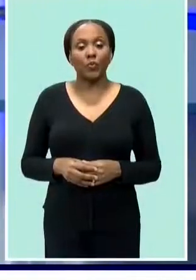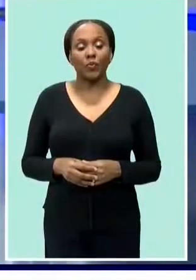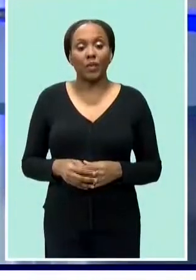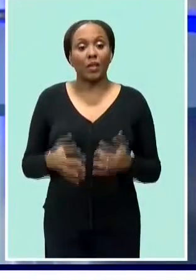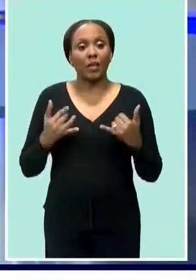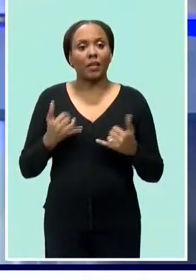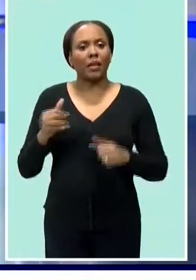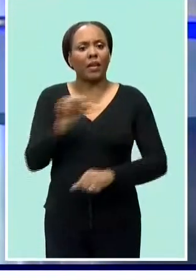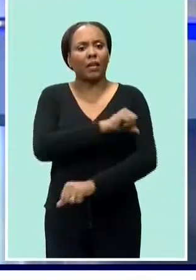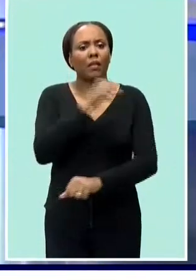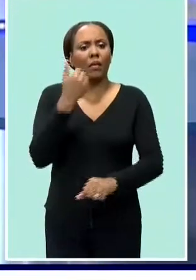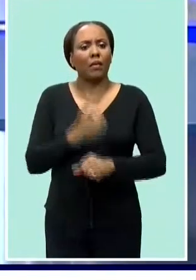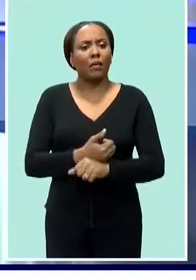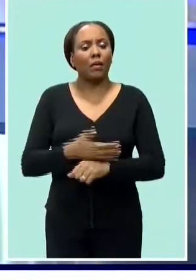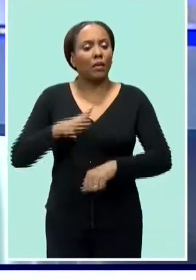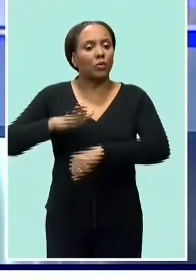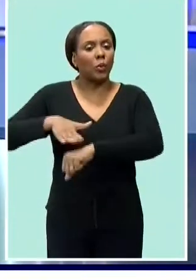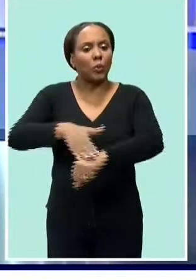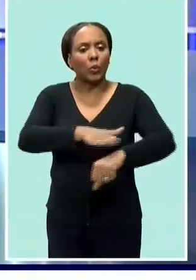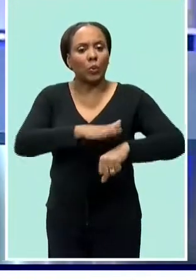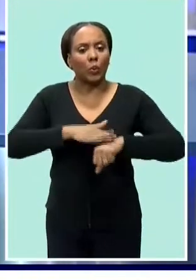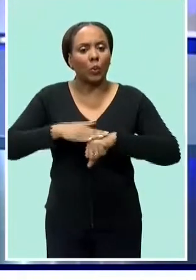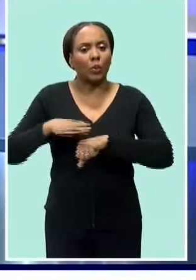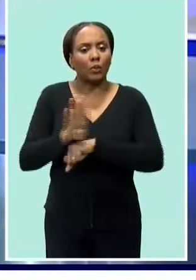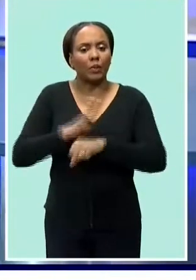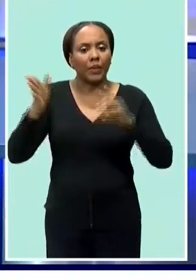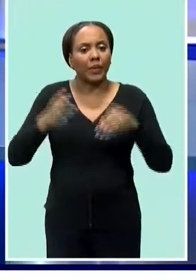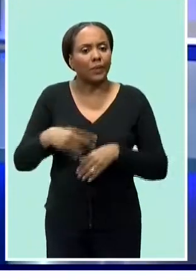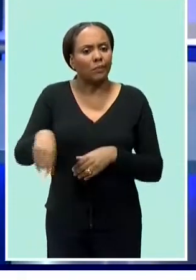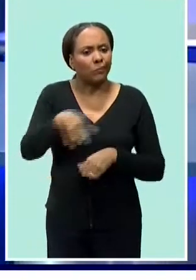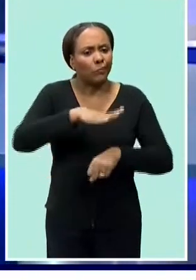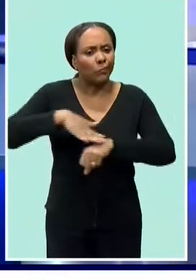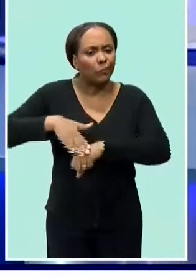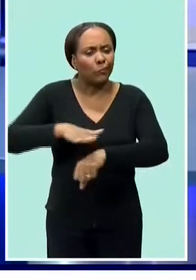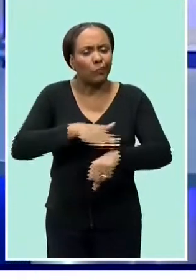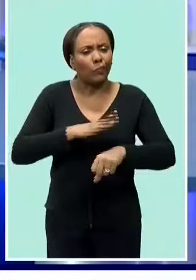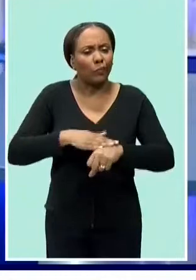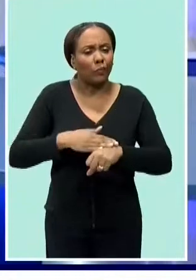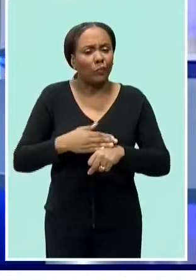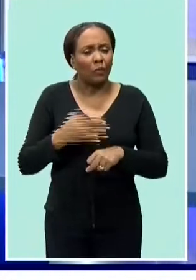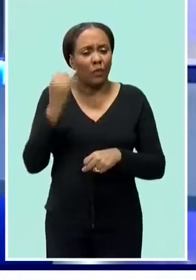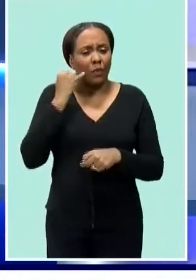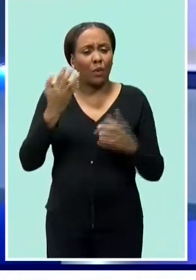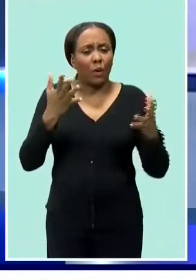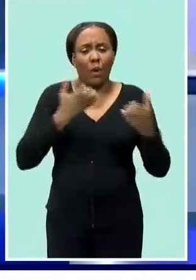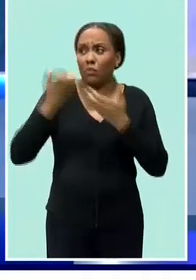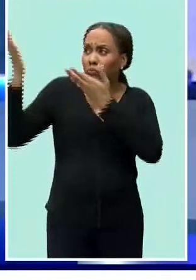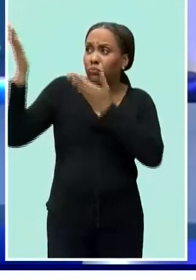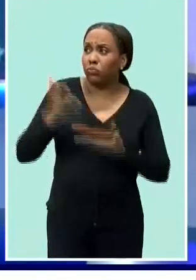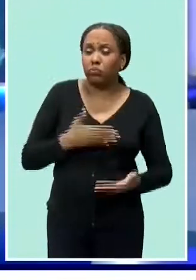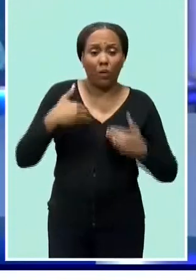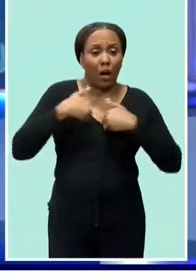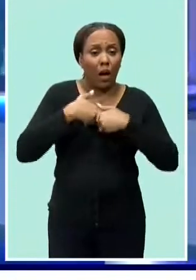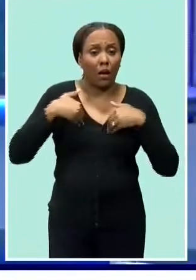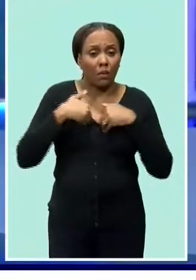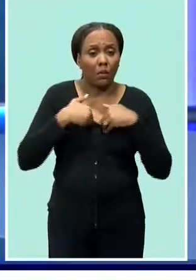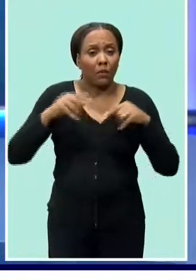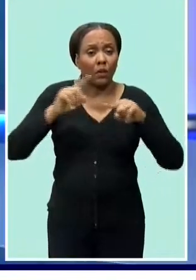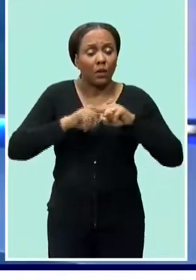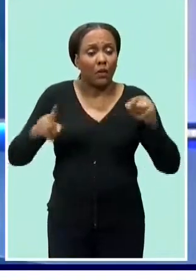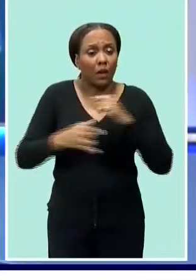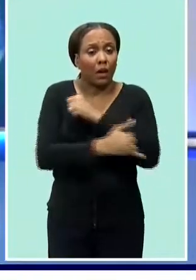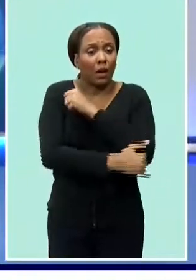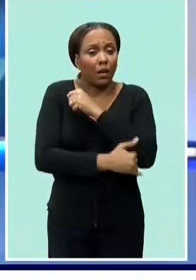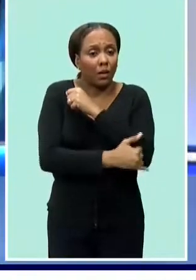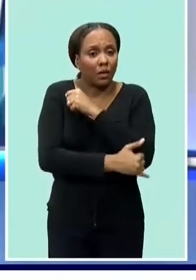and in our top story authorities are tonight warning barbadians about importing items into the island illegally in a bid to escape